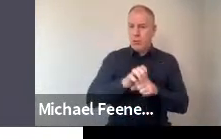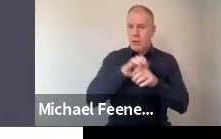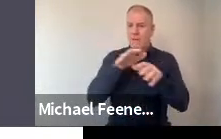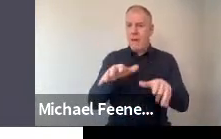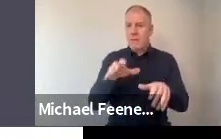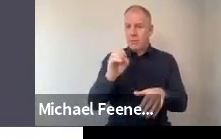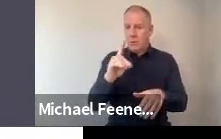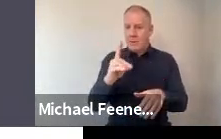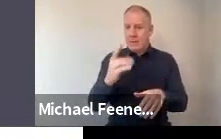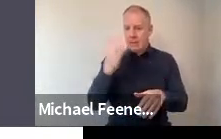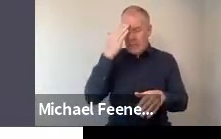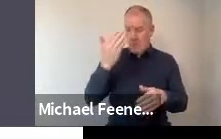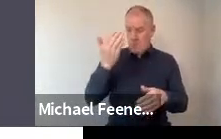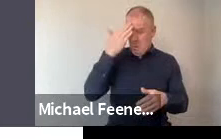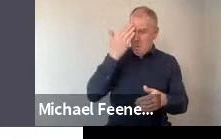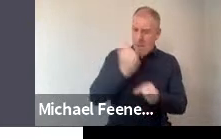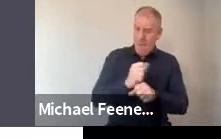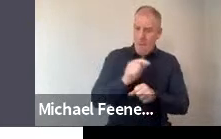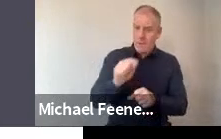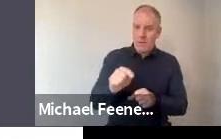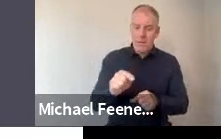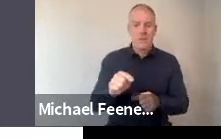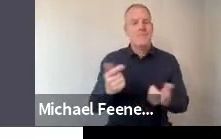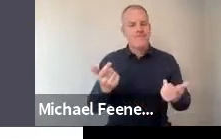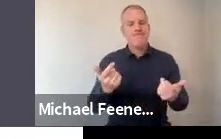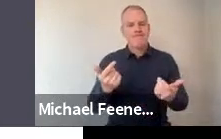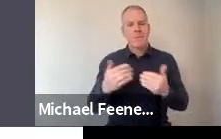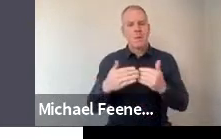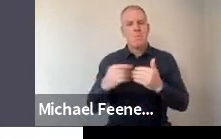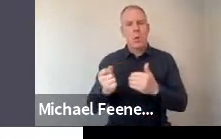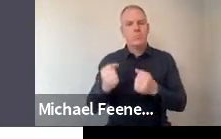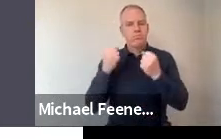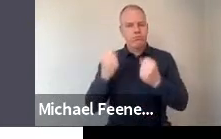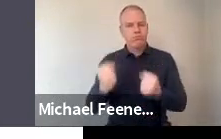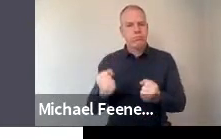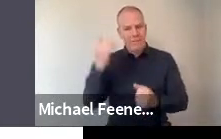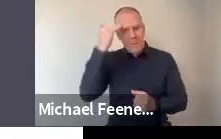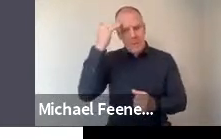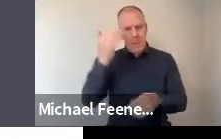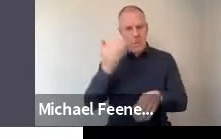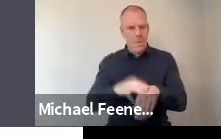-19 and unsurprisingly, it skewed towards extremely familiar.